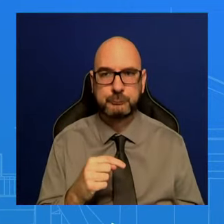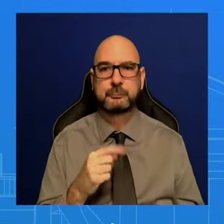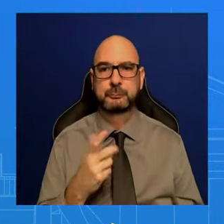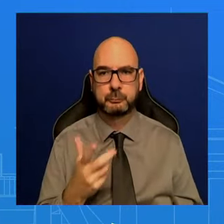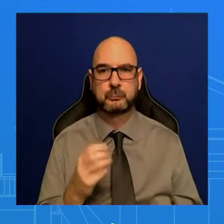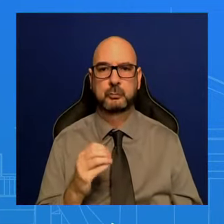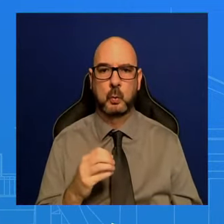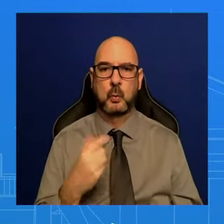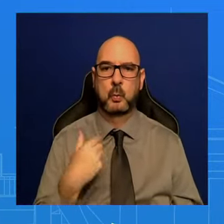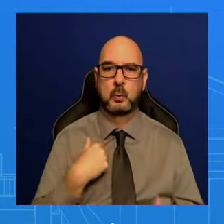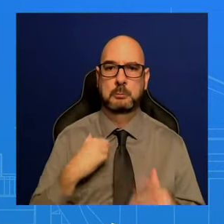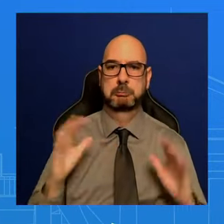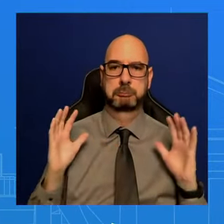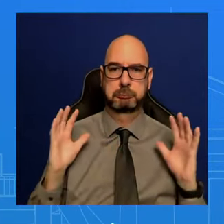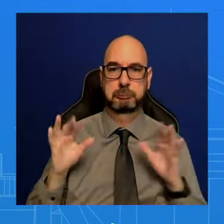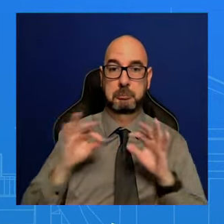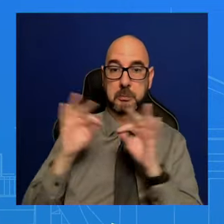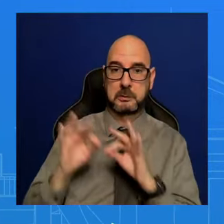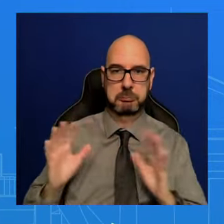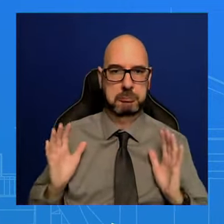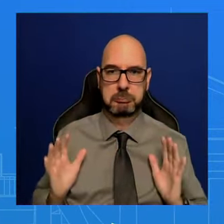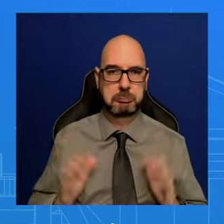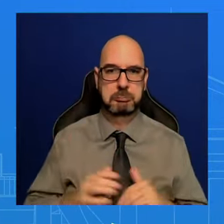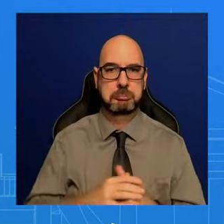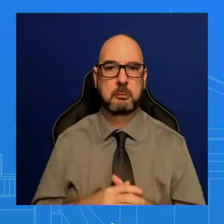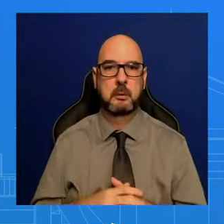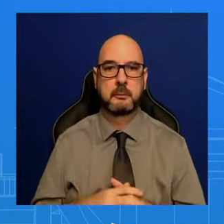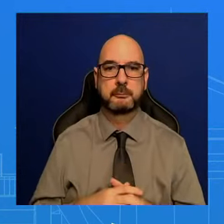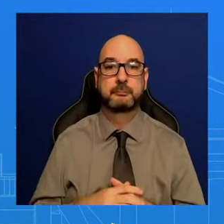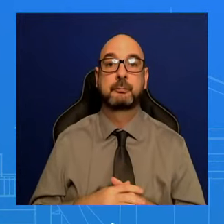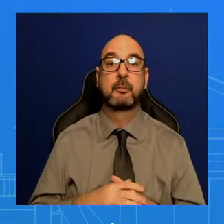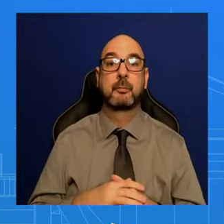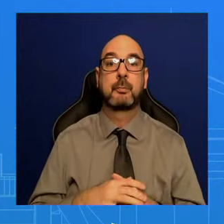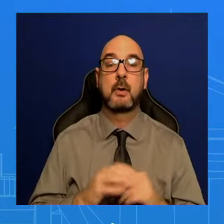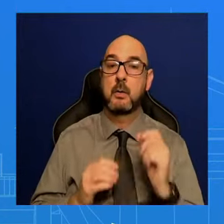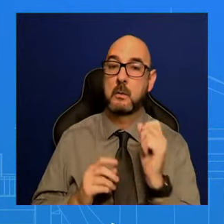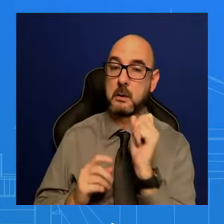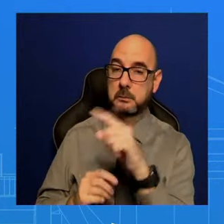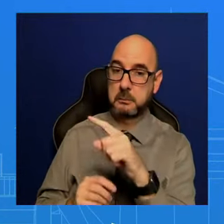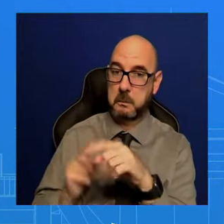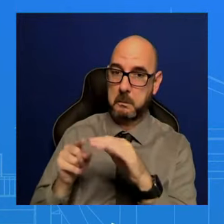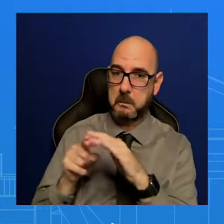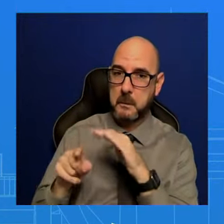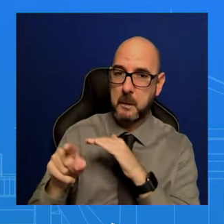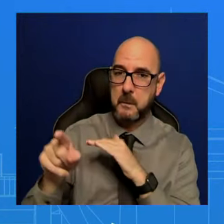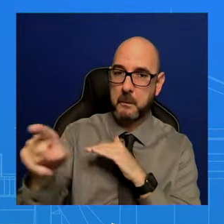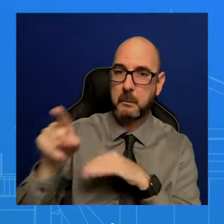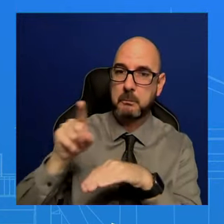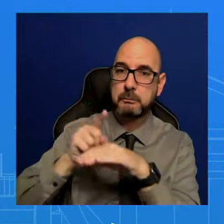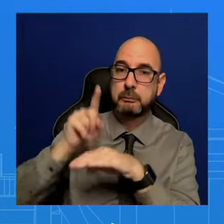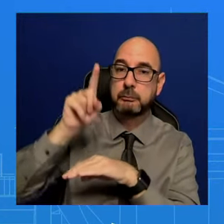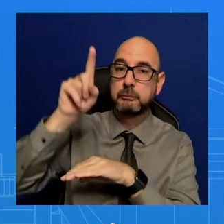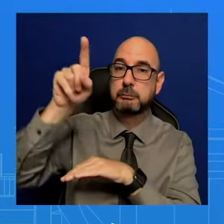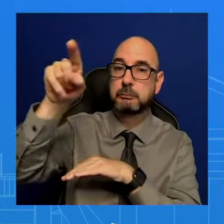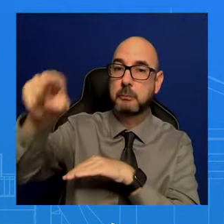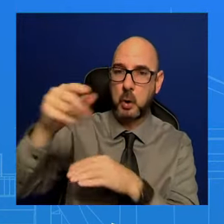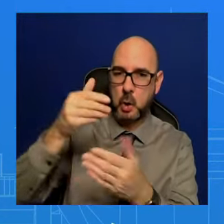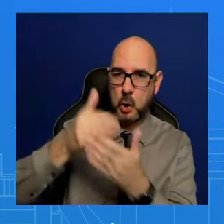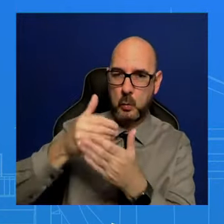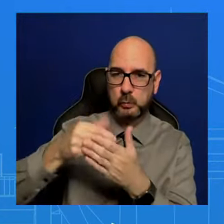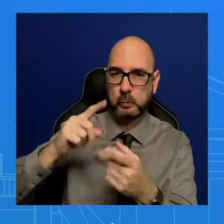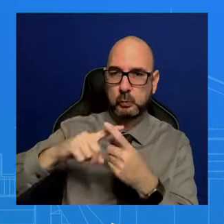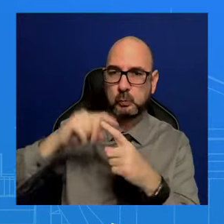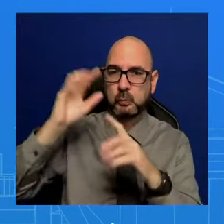Russian missile strike. It hit — it was only about 200 feet away from President Zelensky. That's according to one of our sources. And a source close to